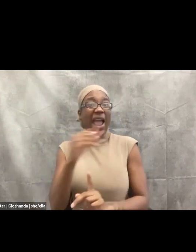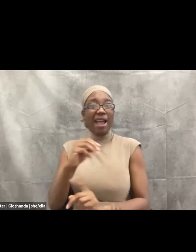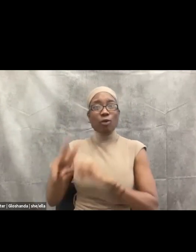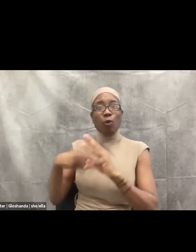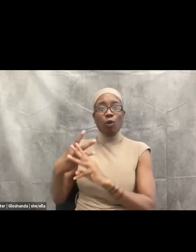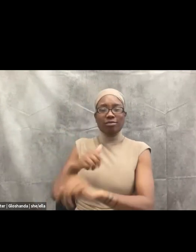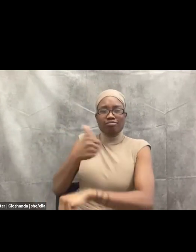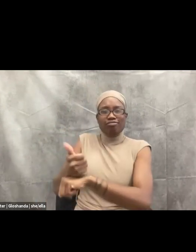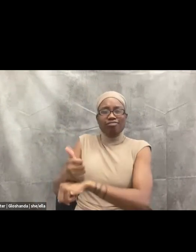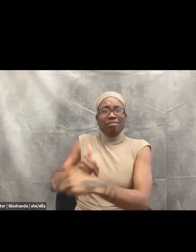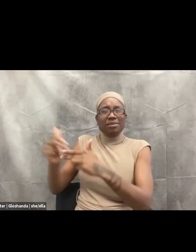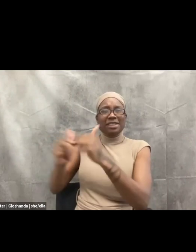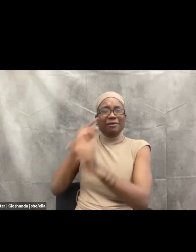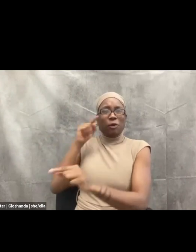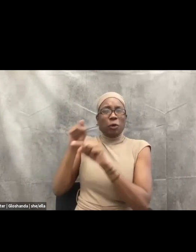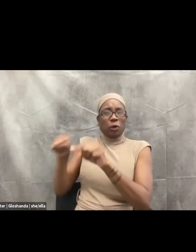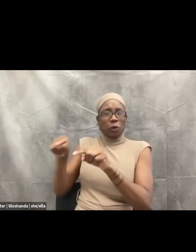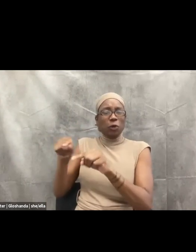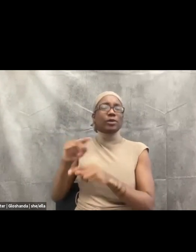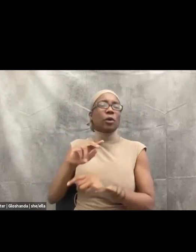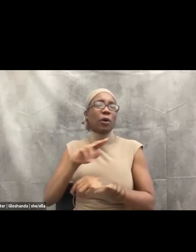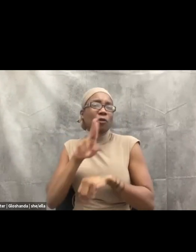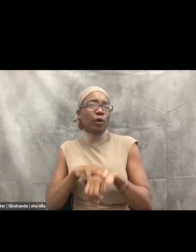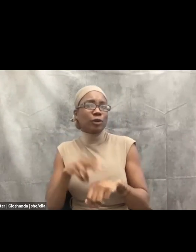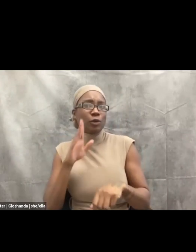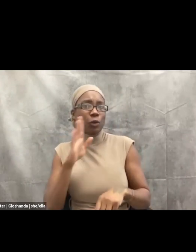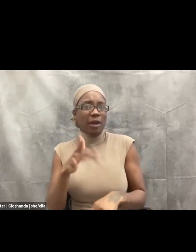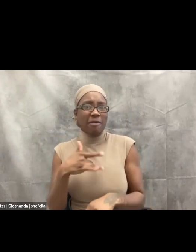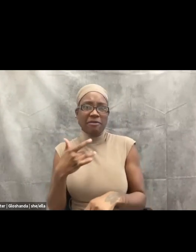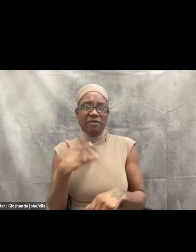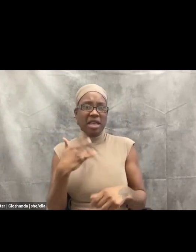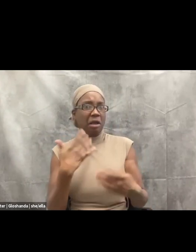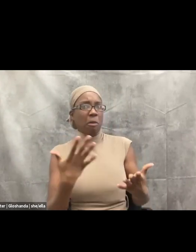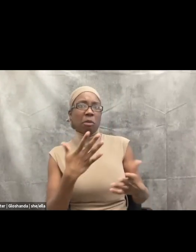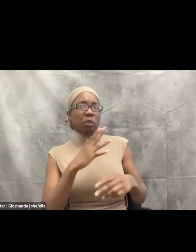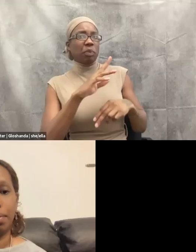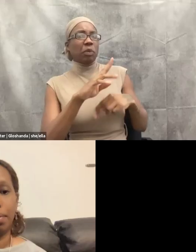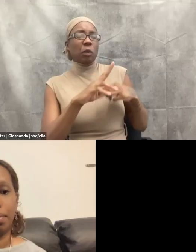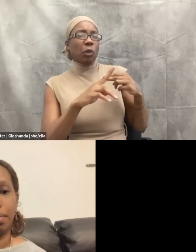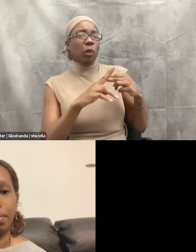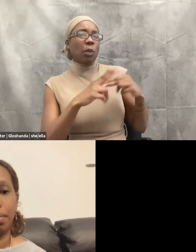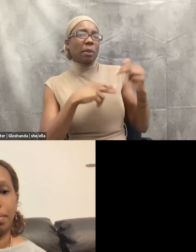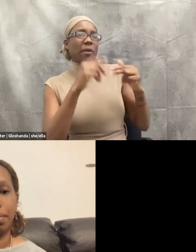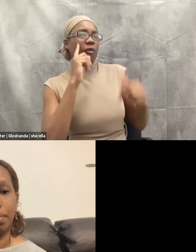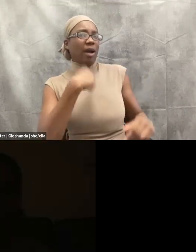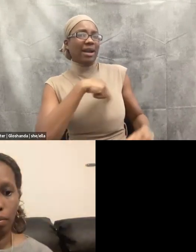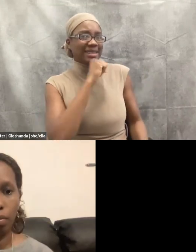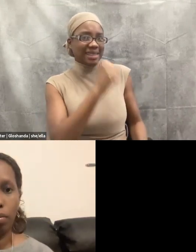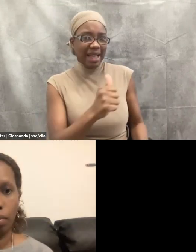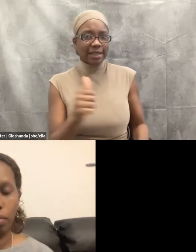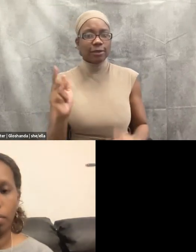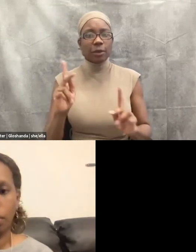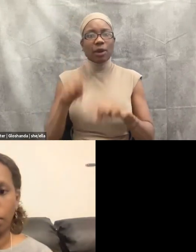and then we don't understand people who are considered sane don't understand why someone wouldn't want to live in this world. Um, and so because